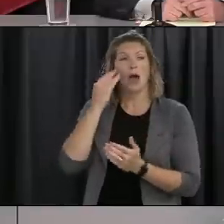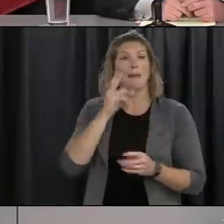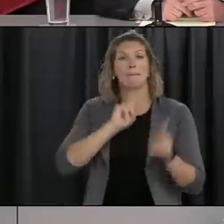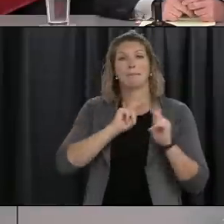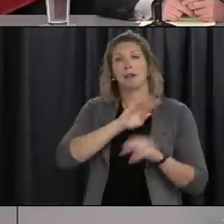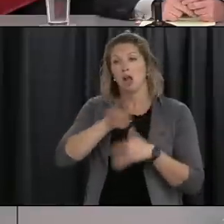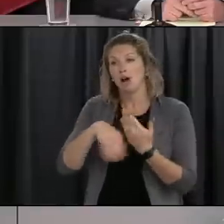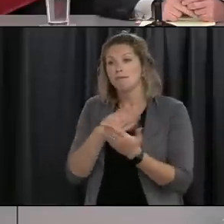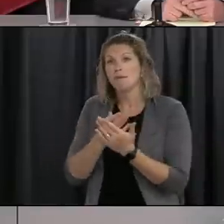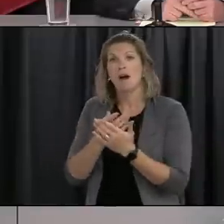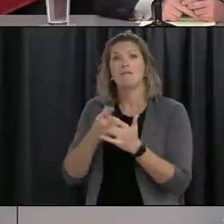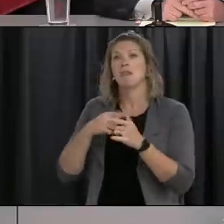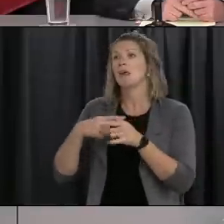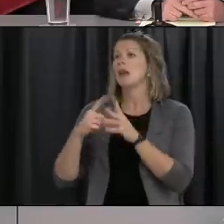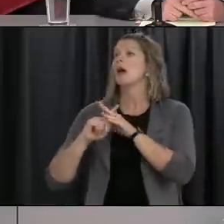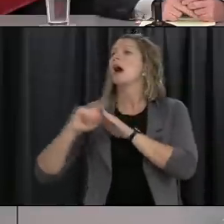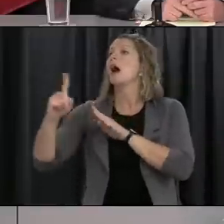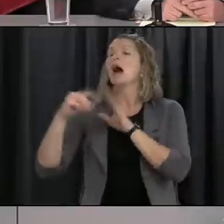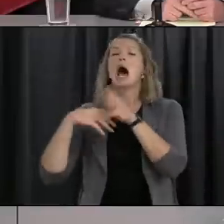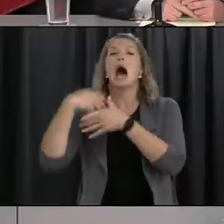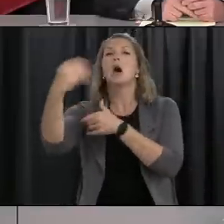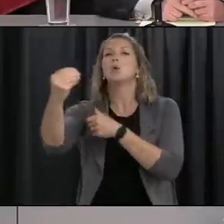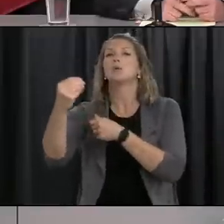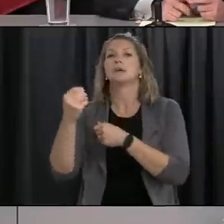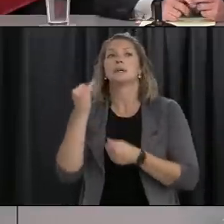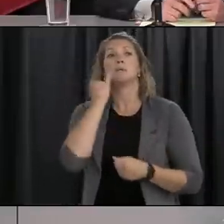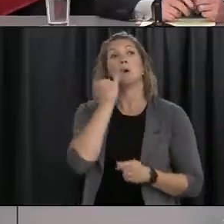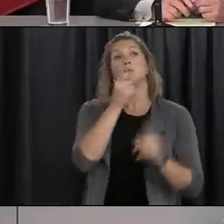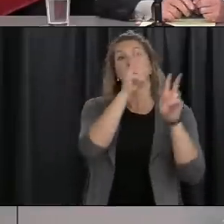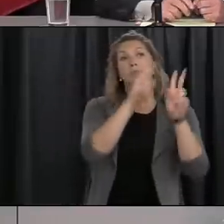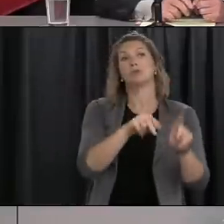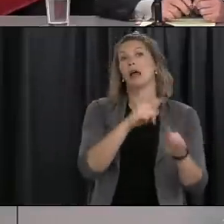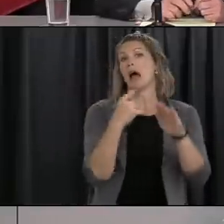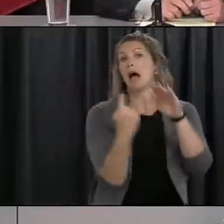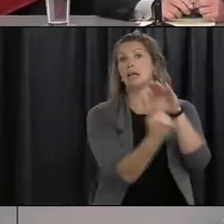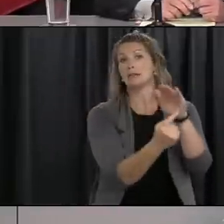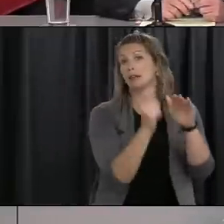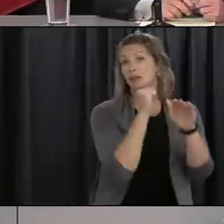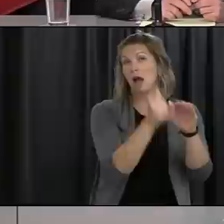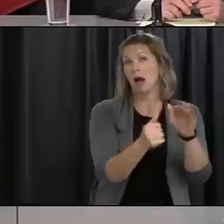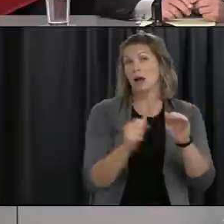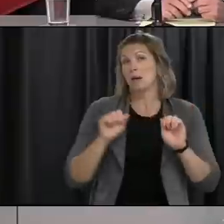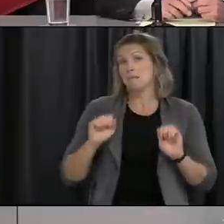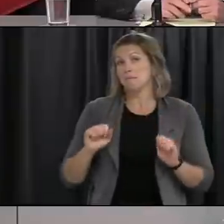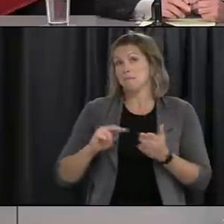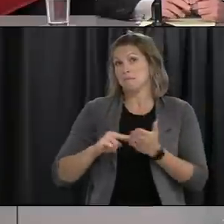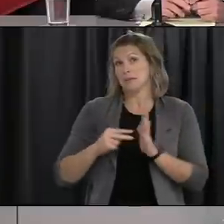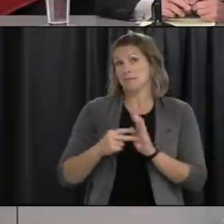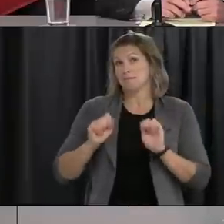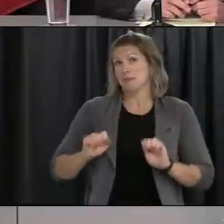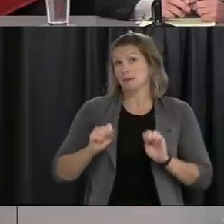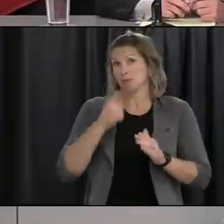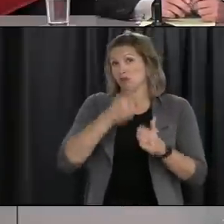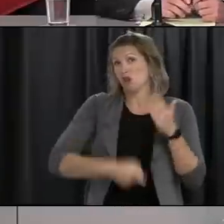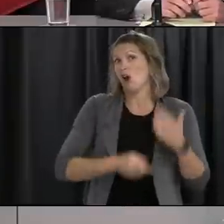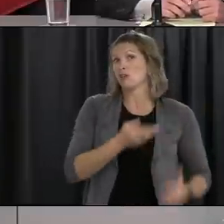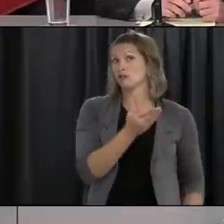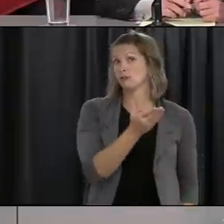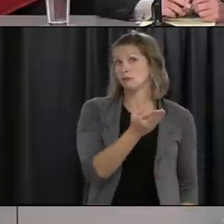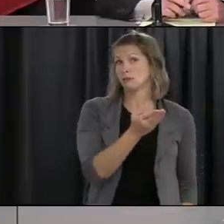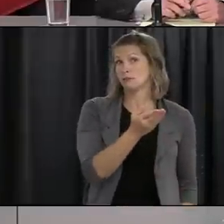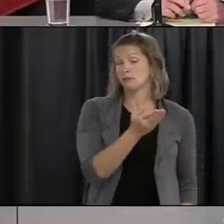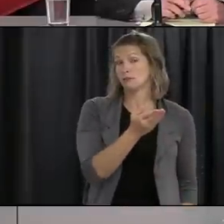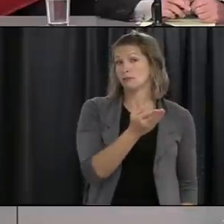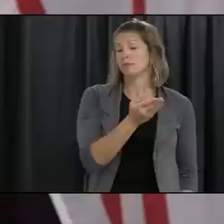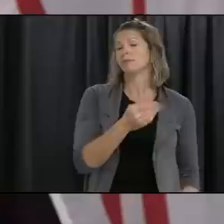or in any case should you find that the person did not self-isolate the um requirements are there for a